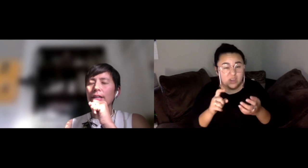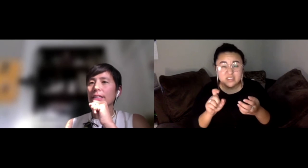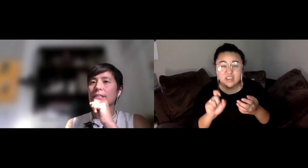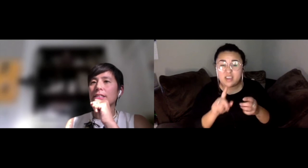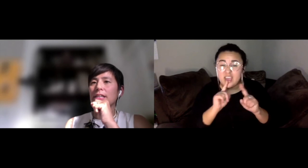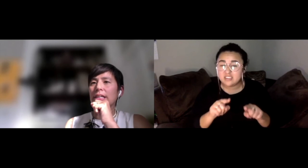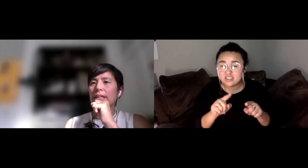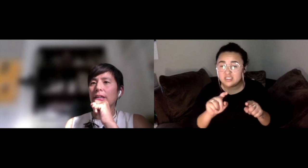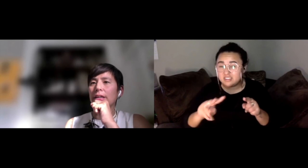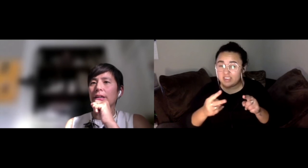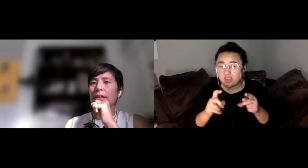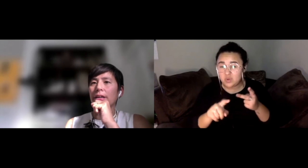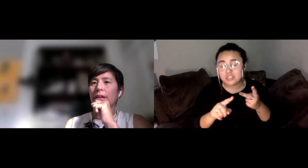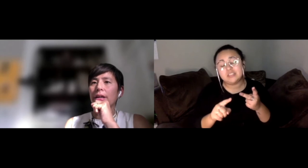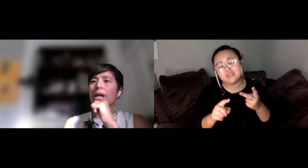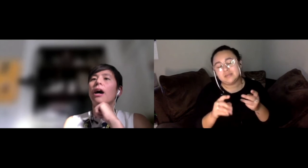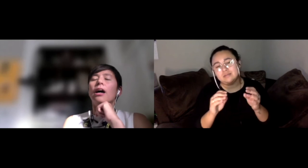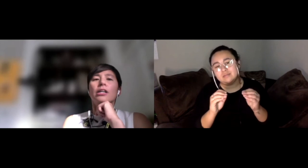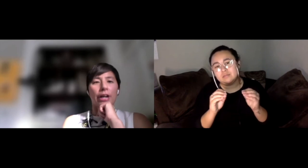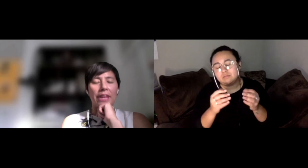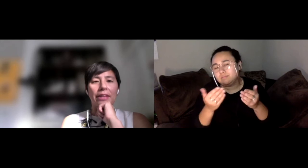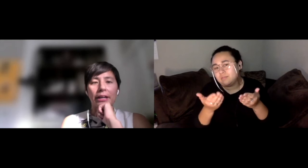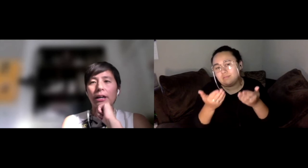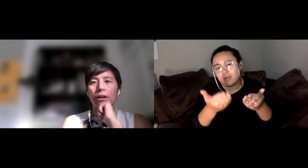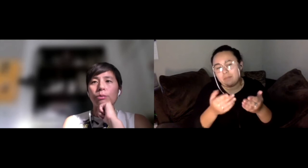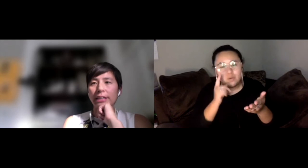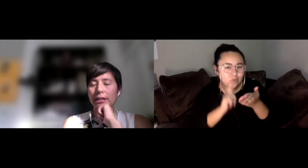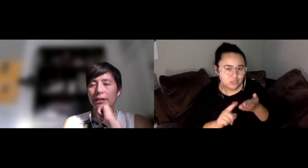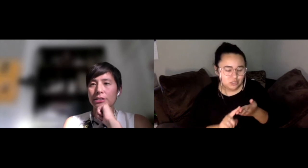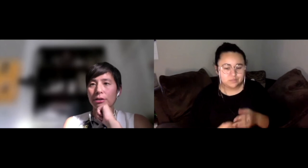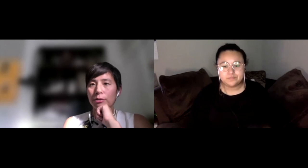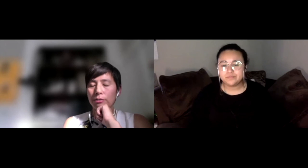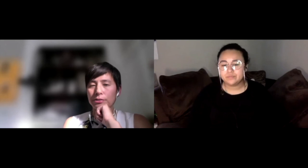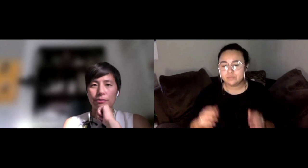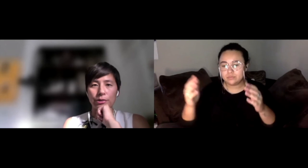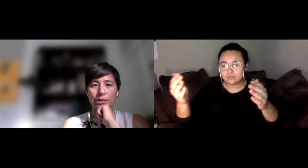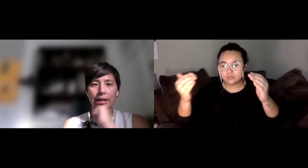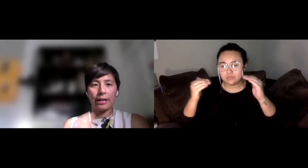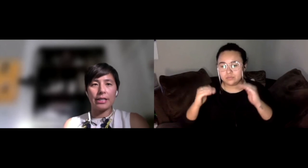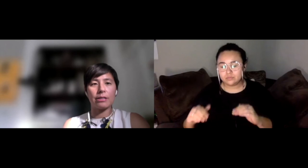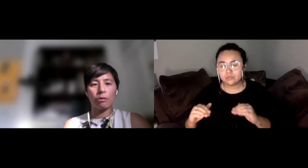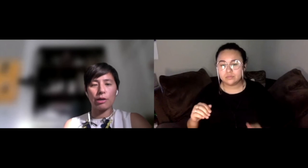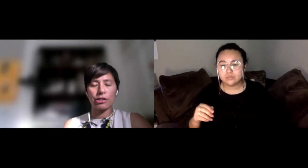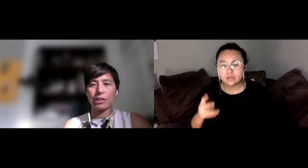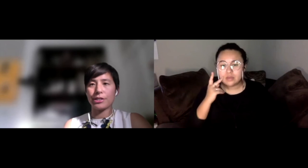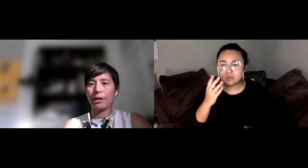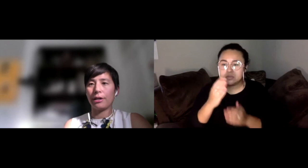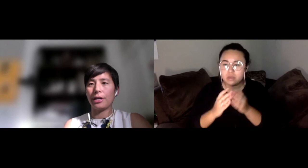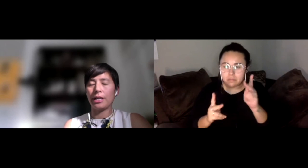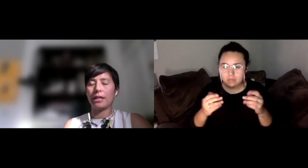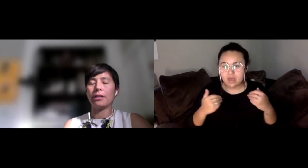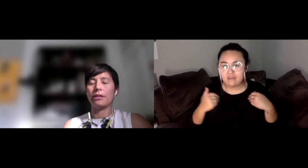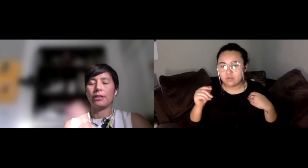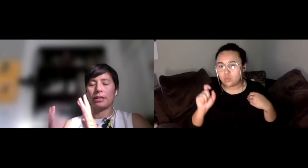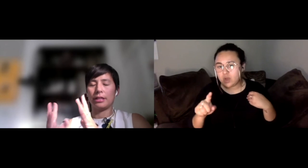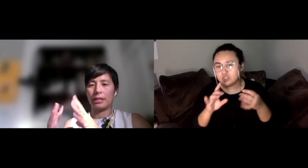Let's see. Sorry, and then related, I saw some folks had some questions on